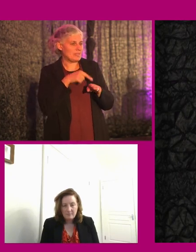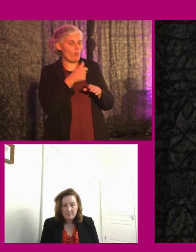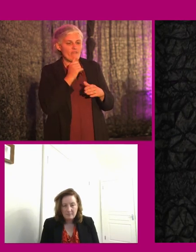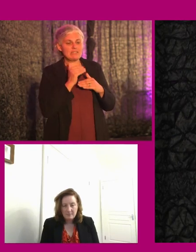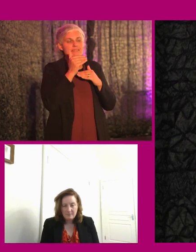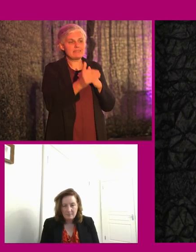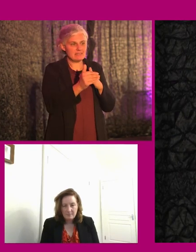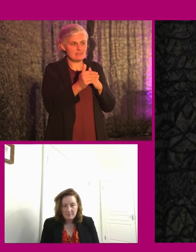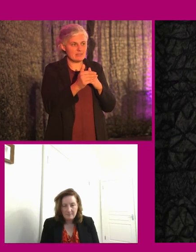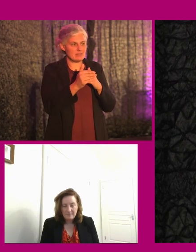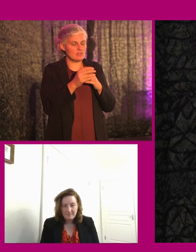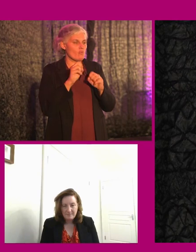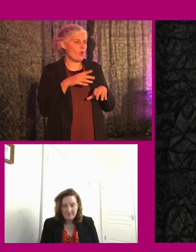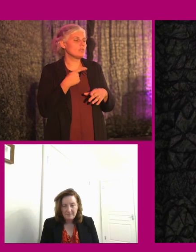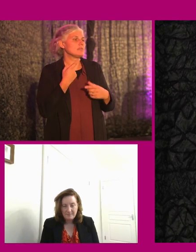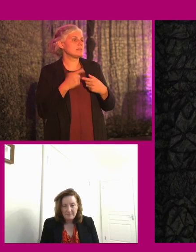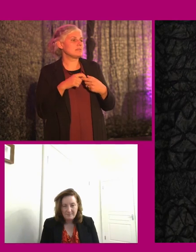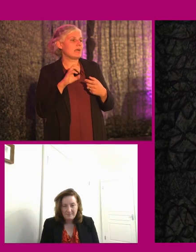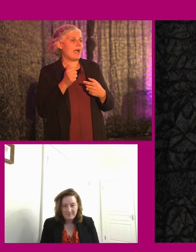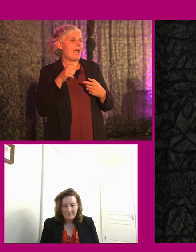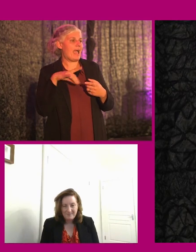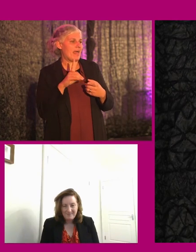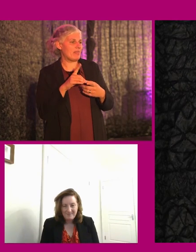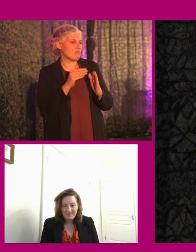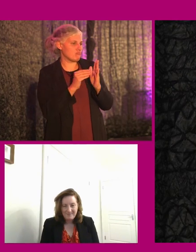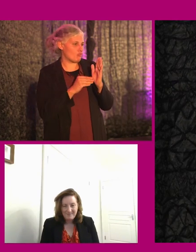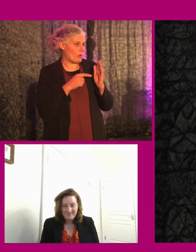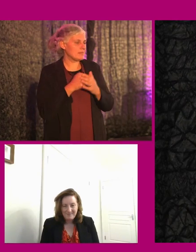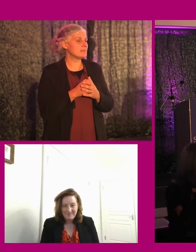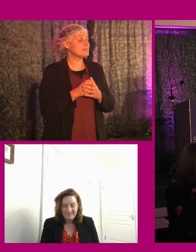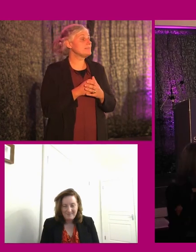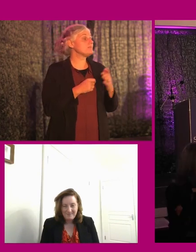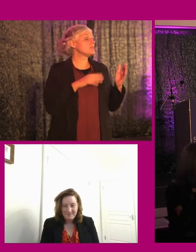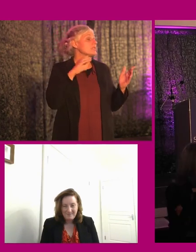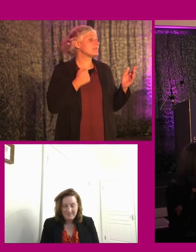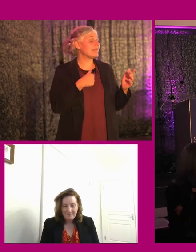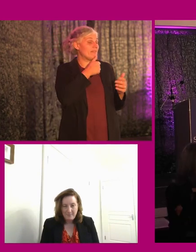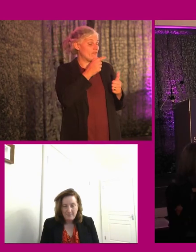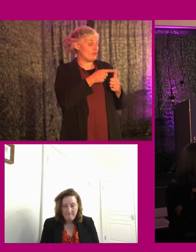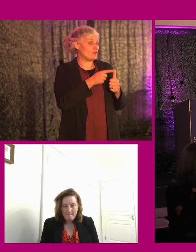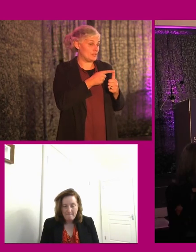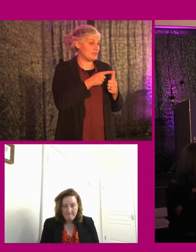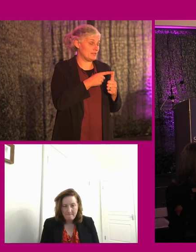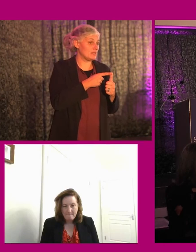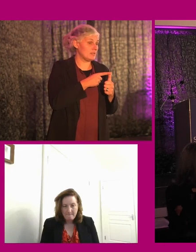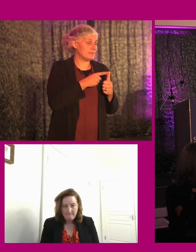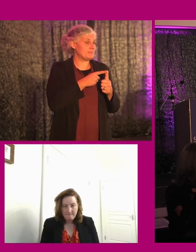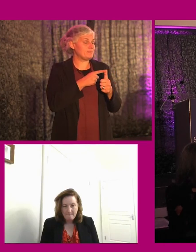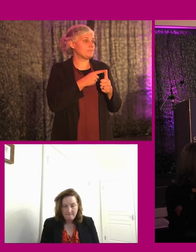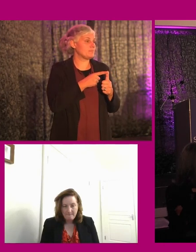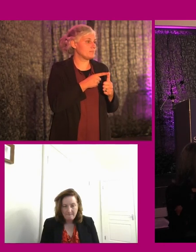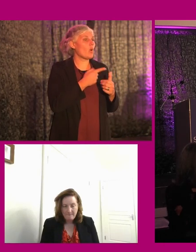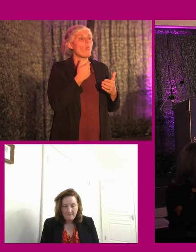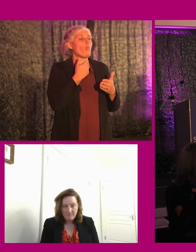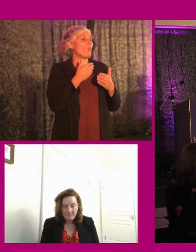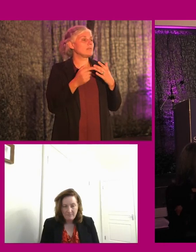be, obviously, other than joining one of AHEAD's programs. So I think the very first step is actually look at what